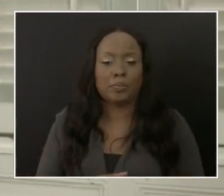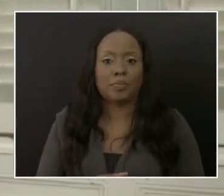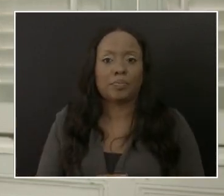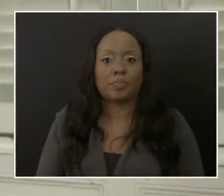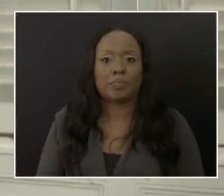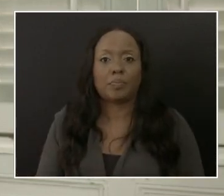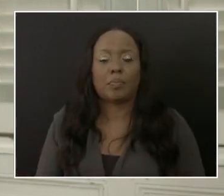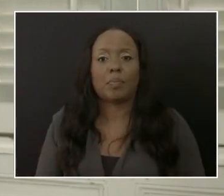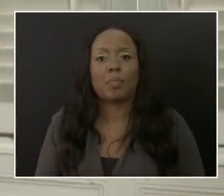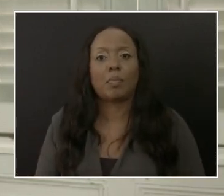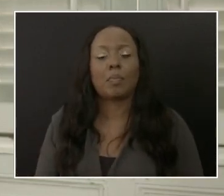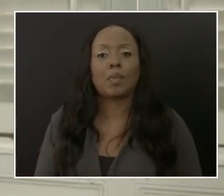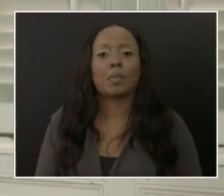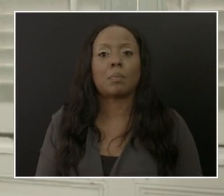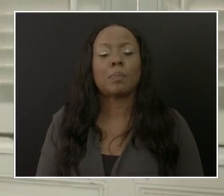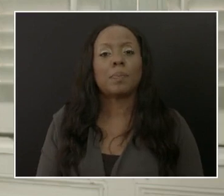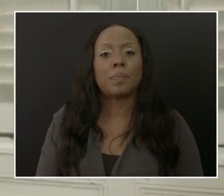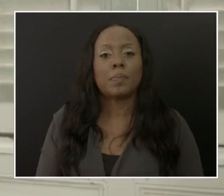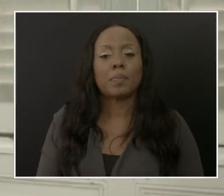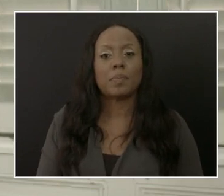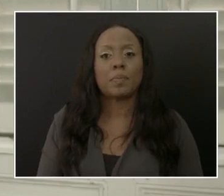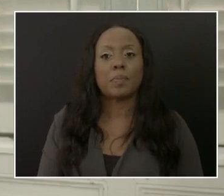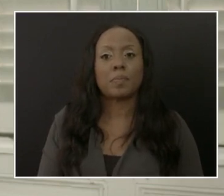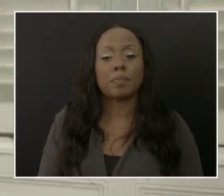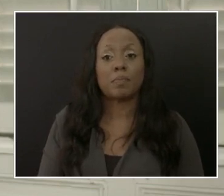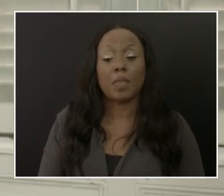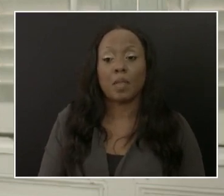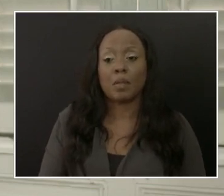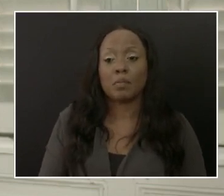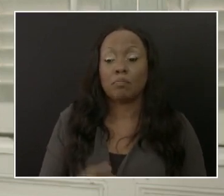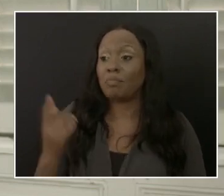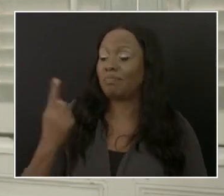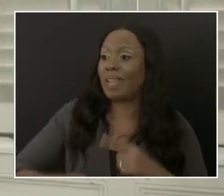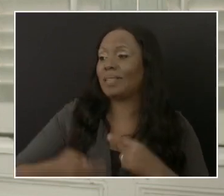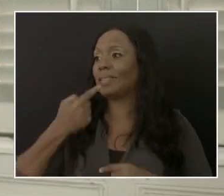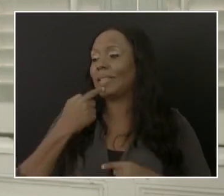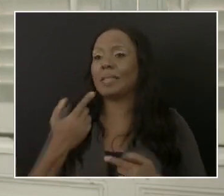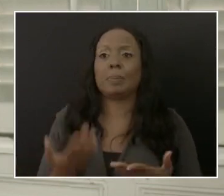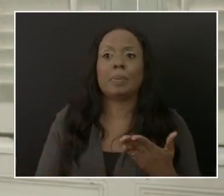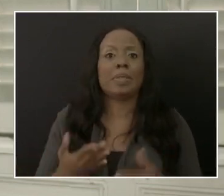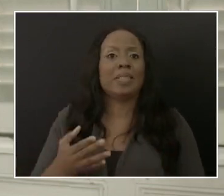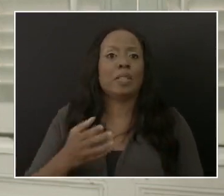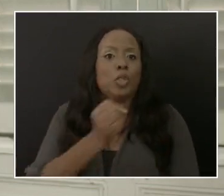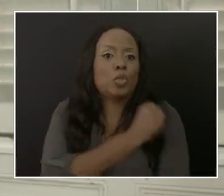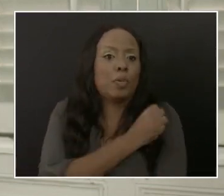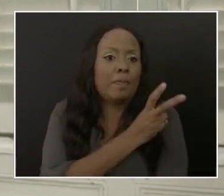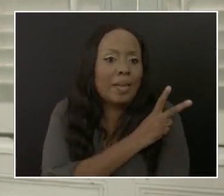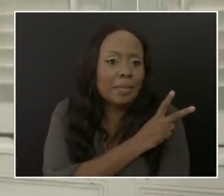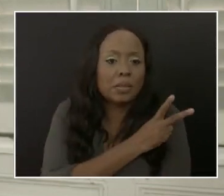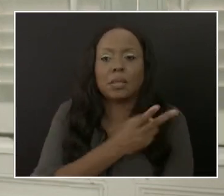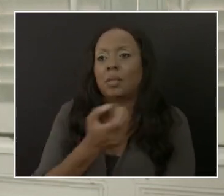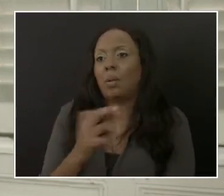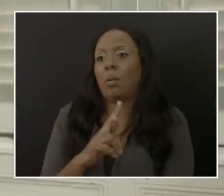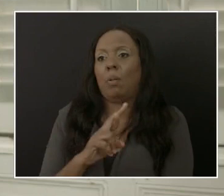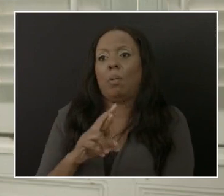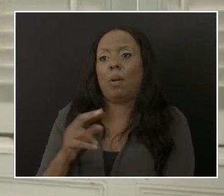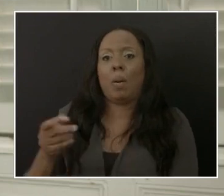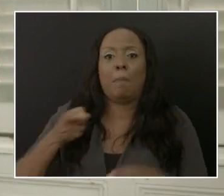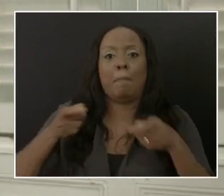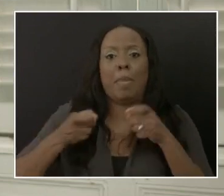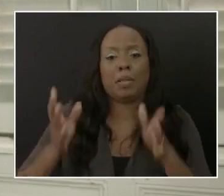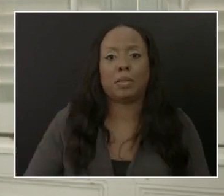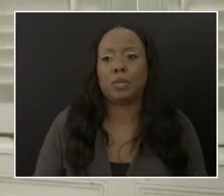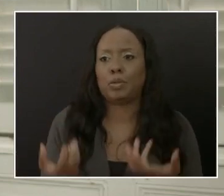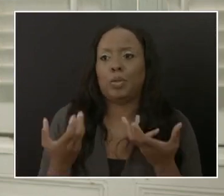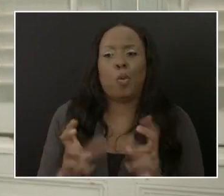you can say a particular supervisor or management does not want persons to work from home or does not want